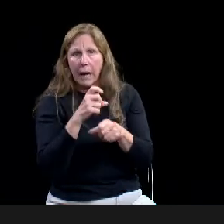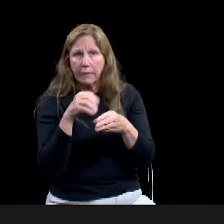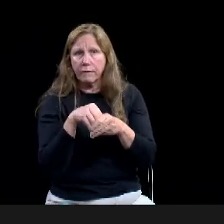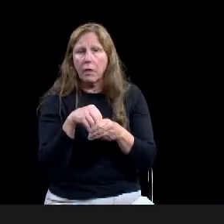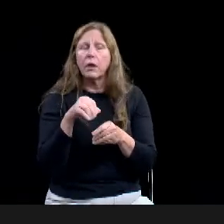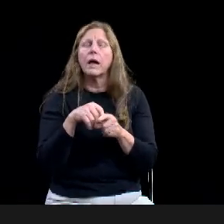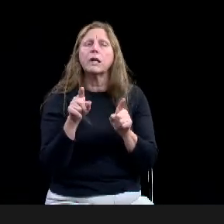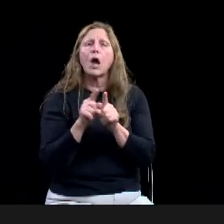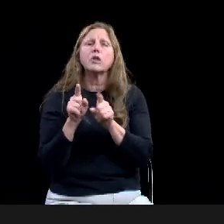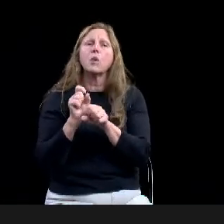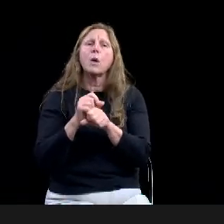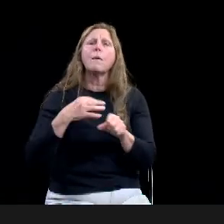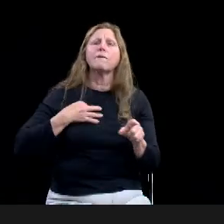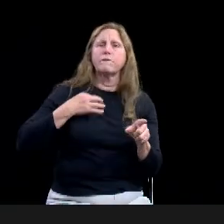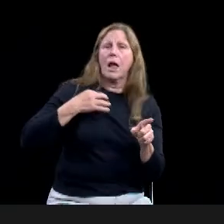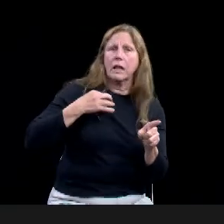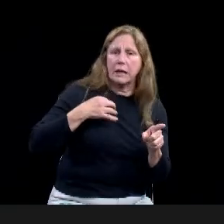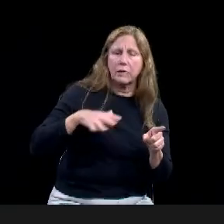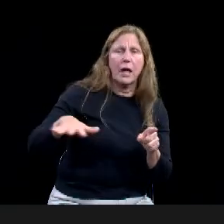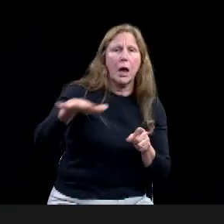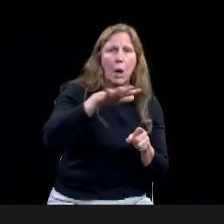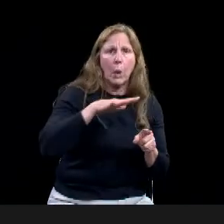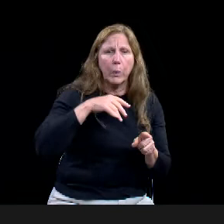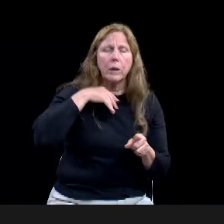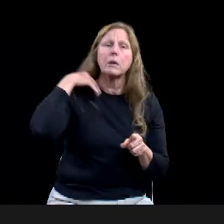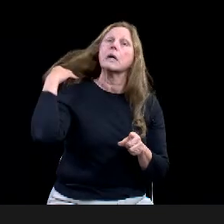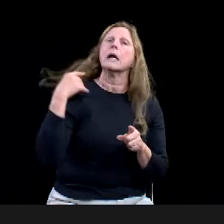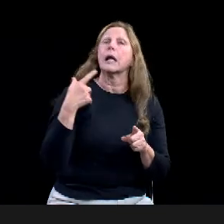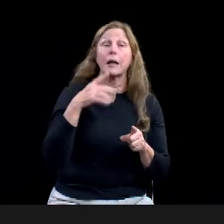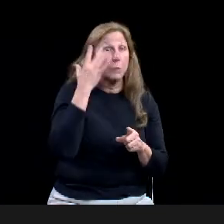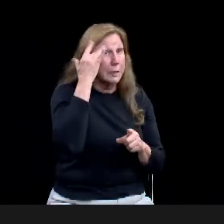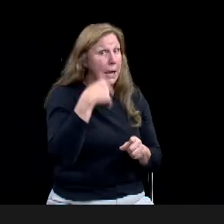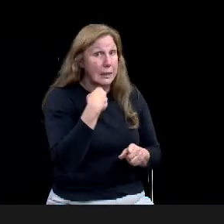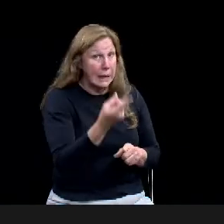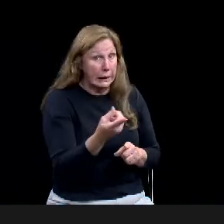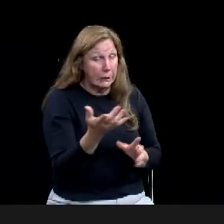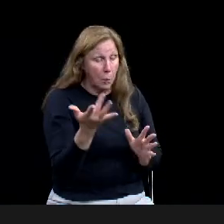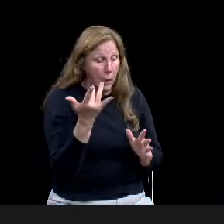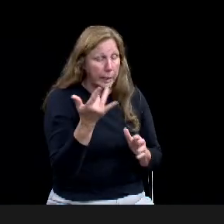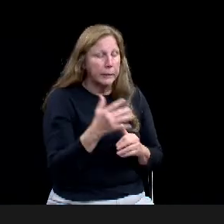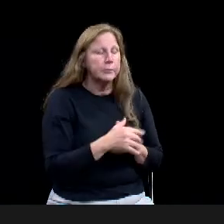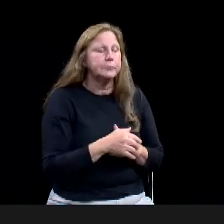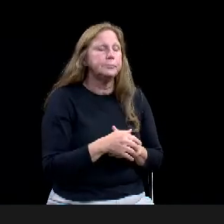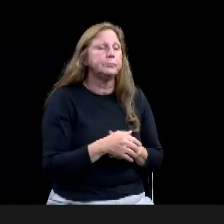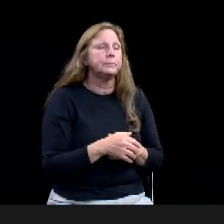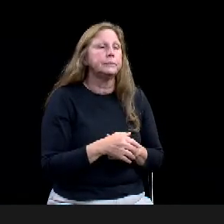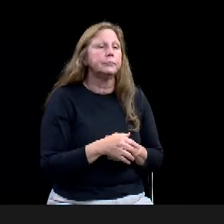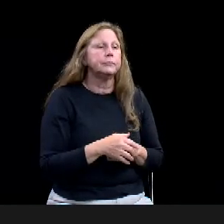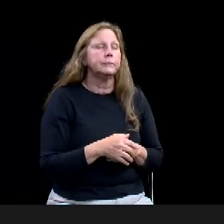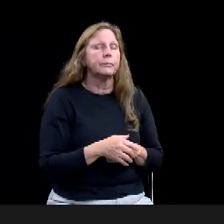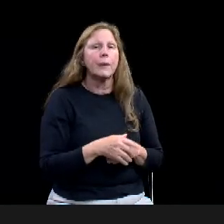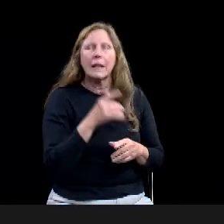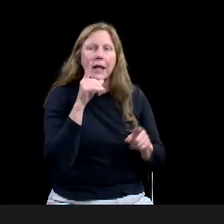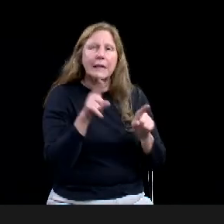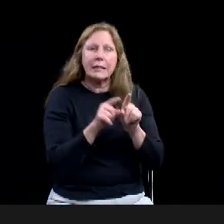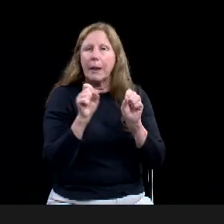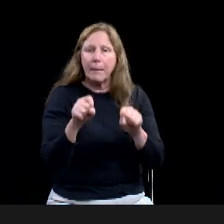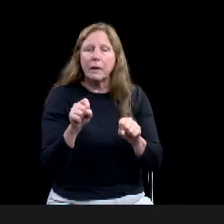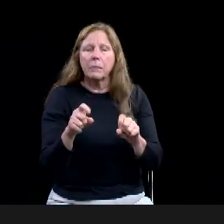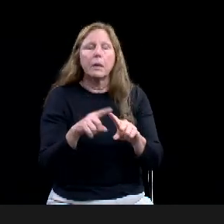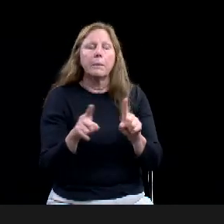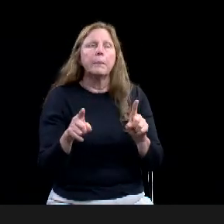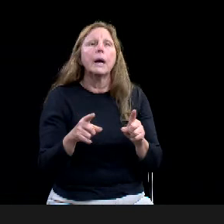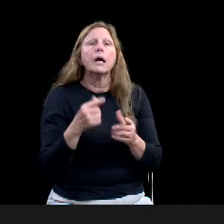the same scenario, but there's some grants that we've applied for, you know, personal grants for other organizations. And, uh, the process is